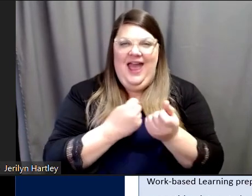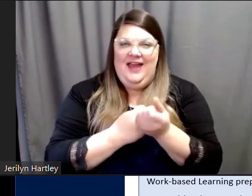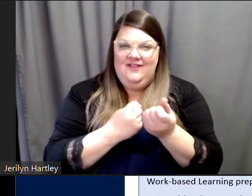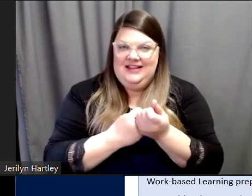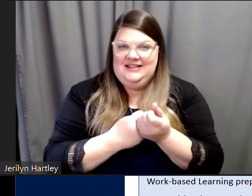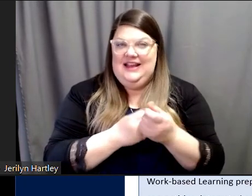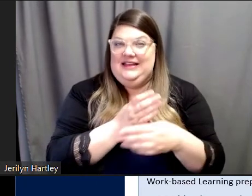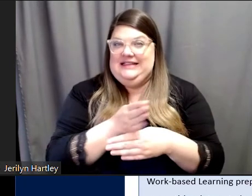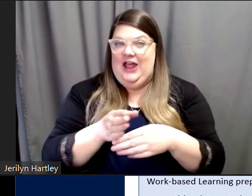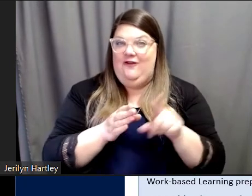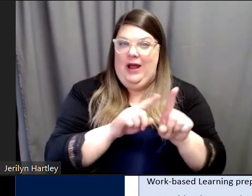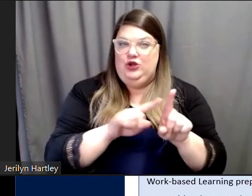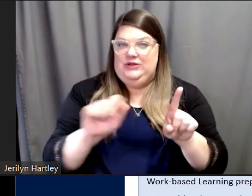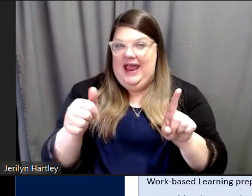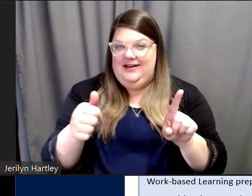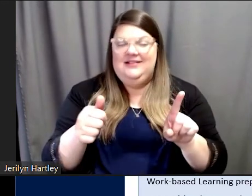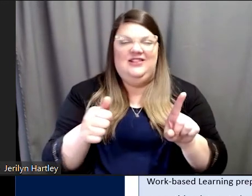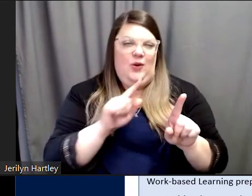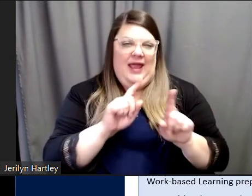And they answered questions like that.